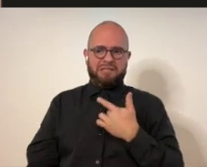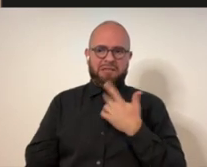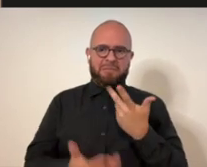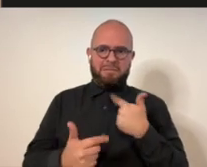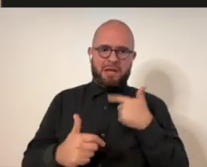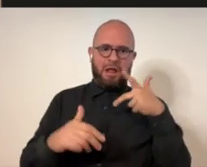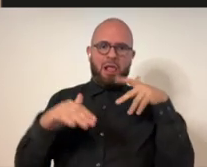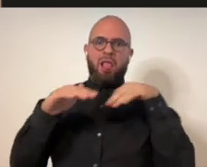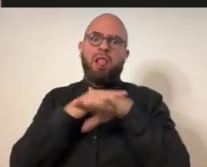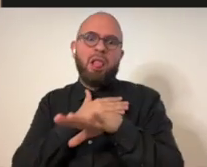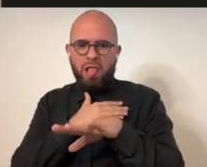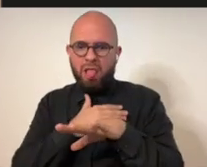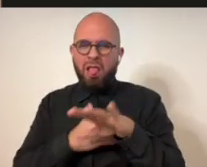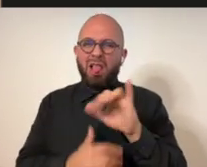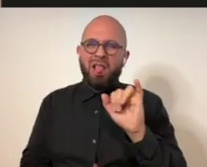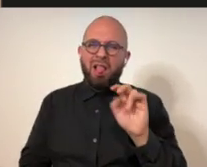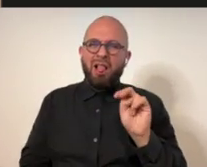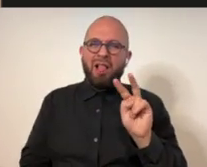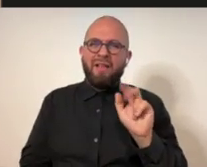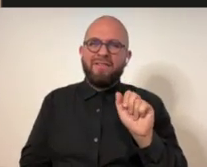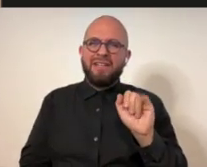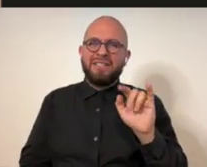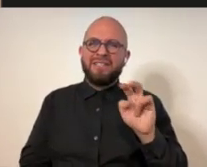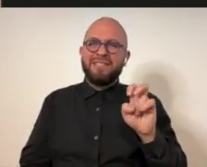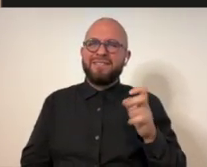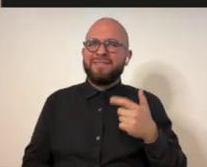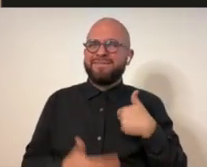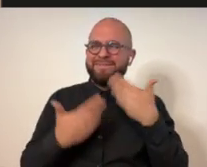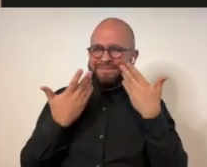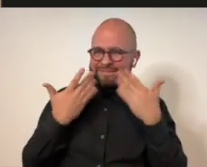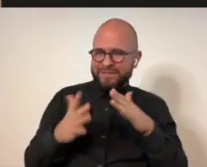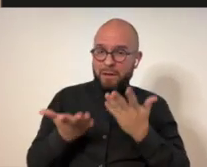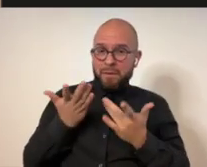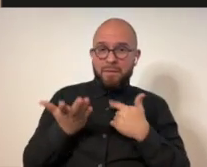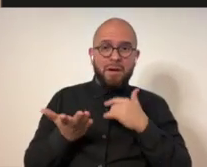stopped me. Like I felt like I was being invasive.